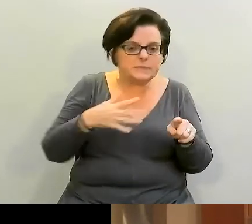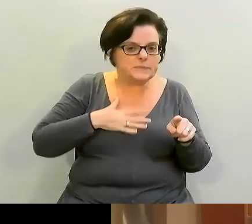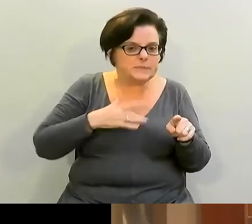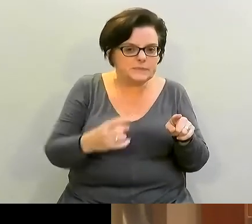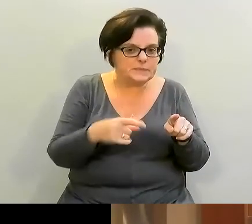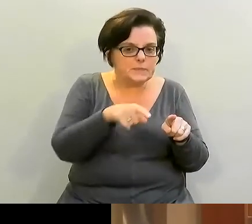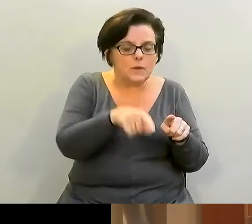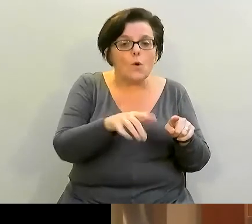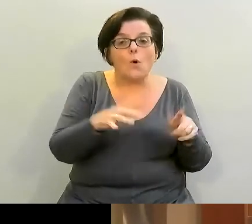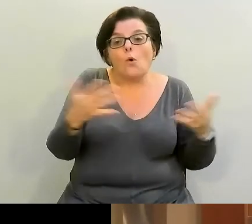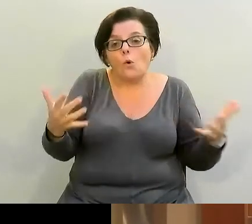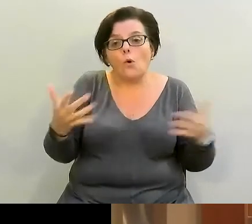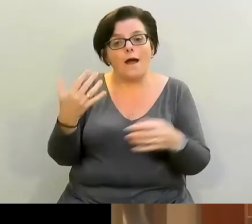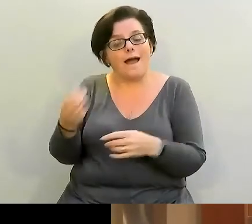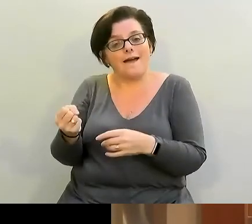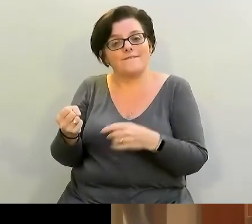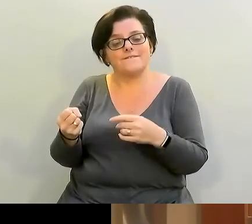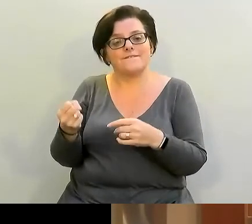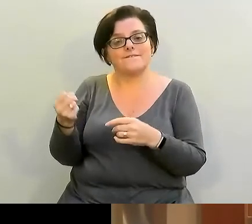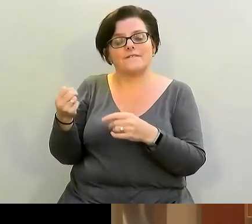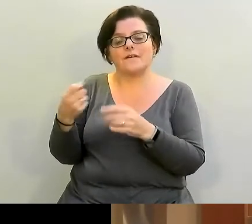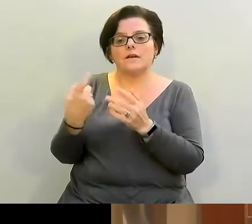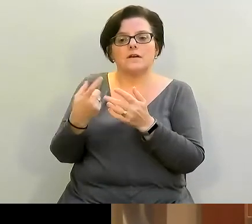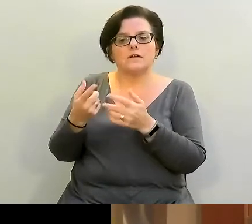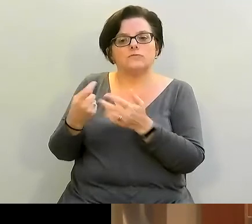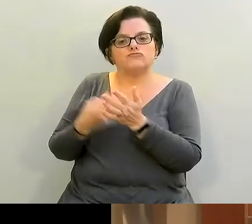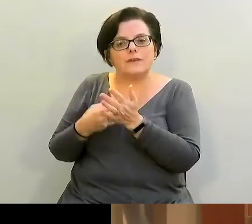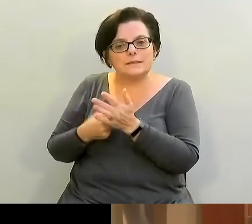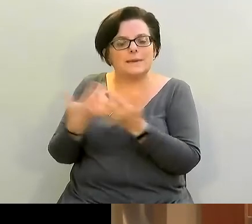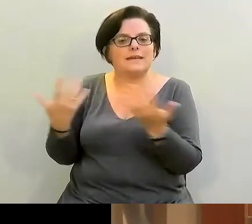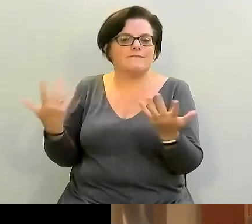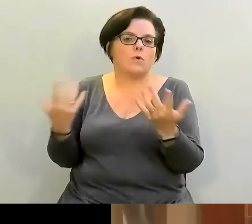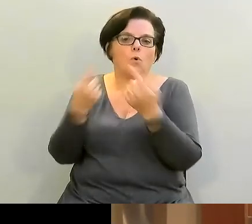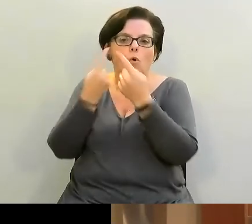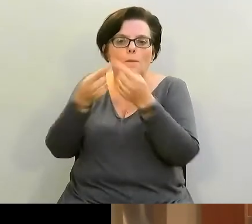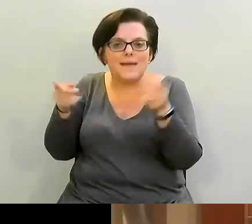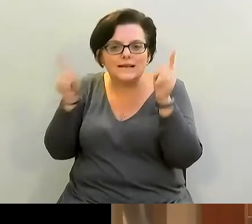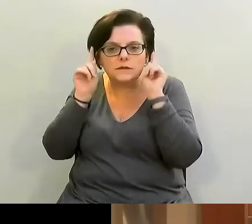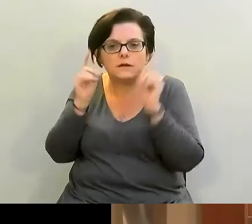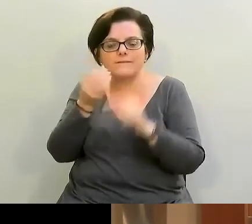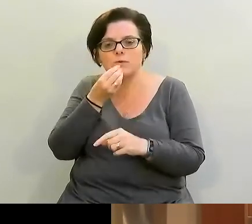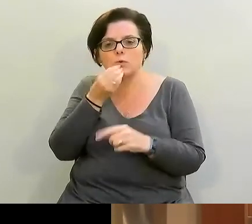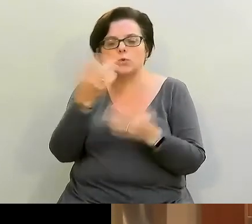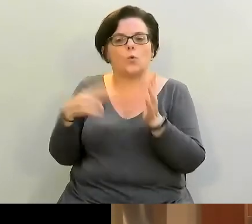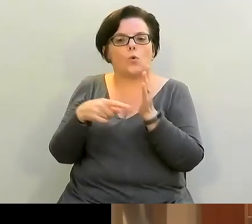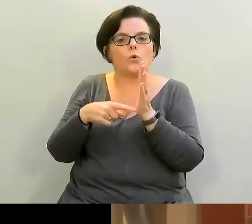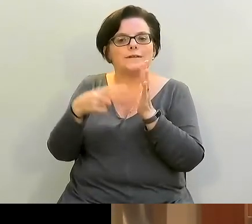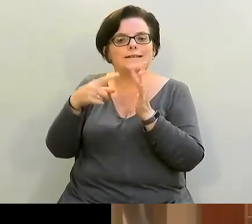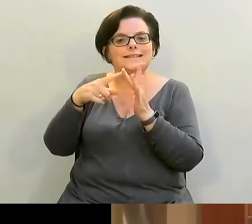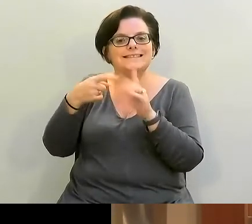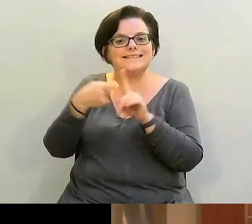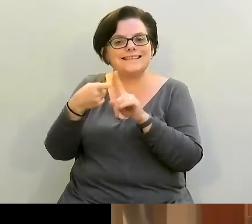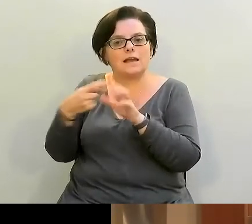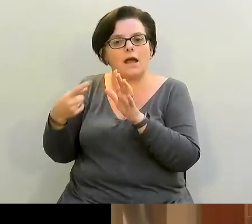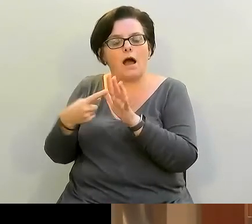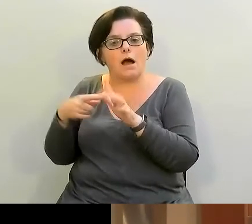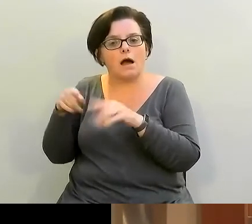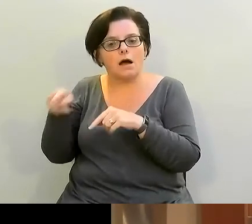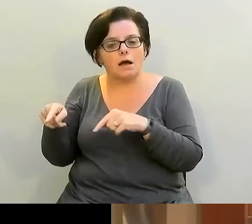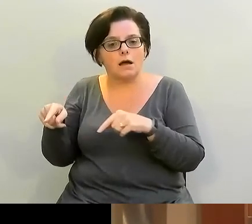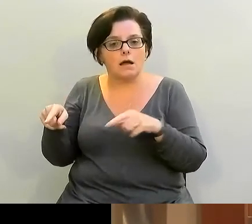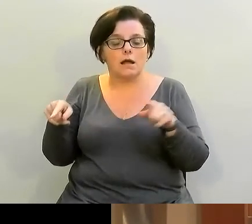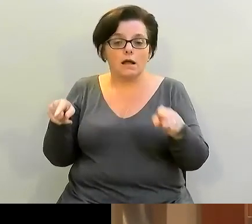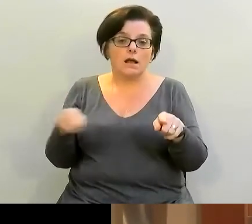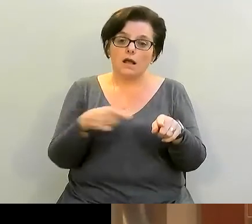recipe for tikka masala or you have a recipe for a Mexican dish that you like and you have those spices, this marinade is